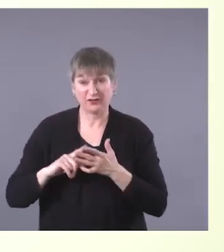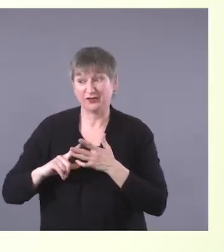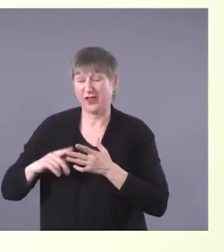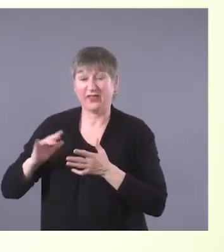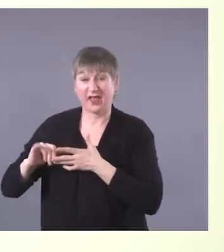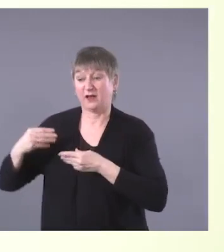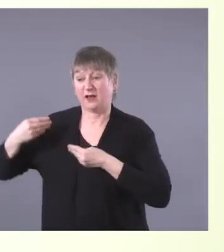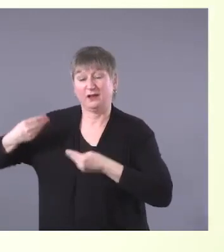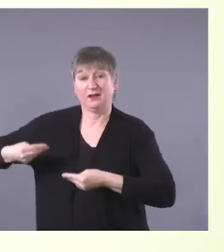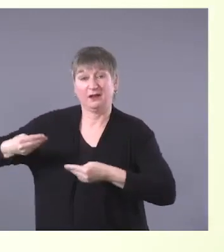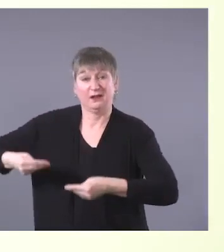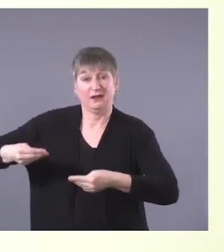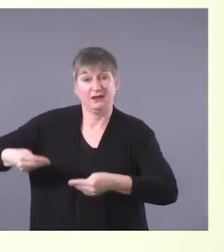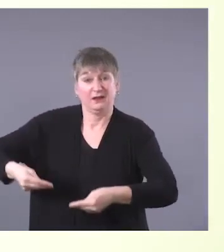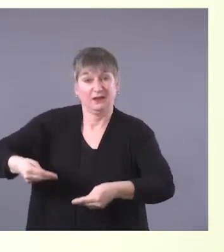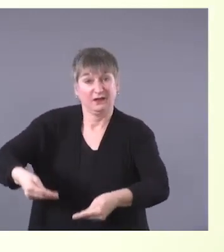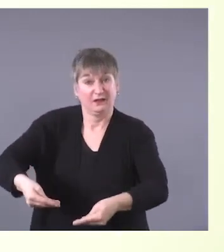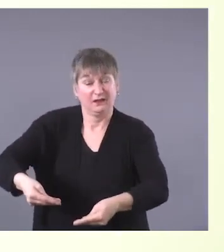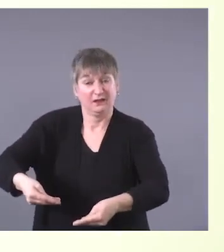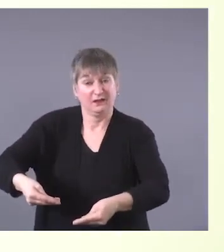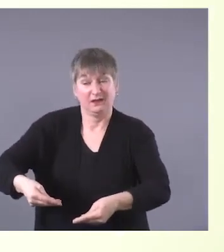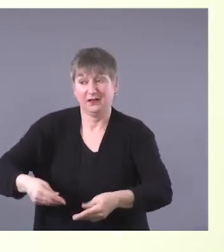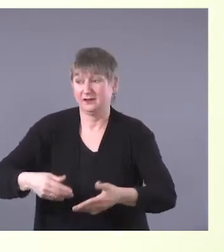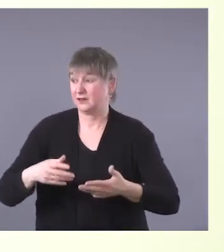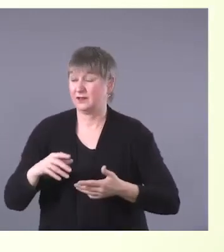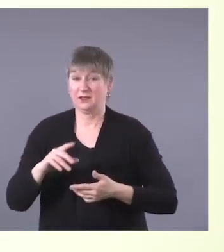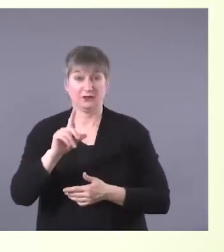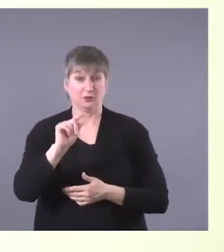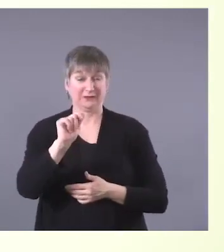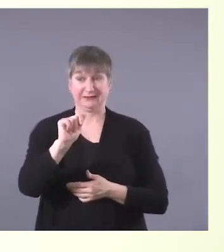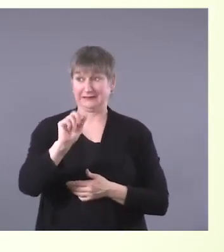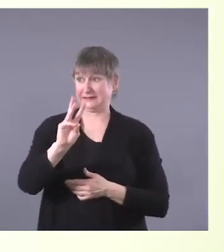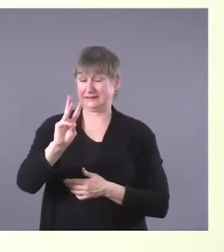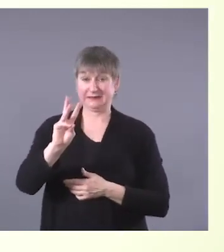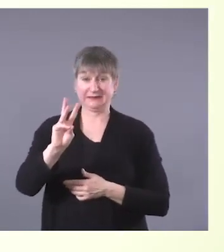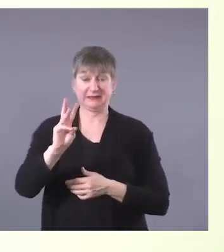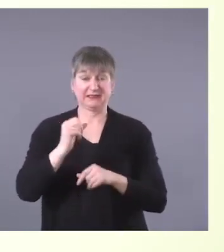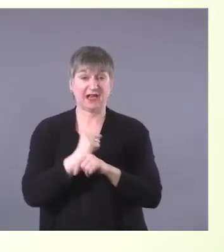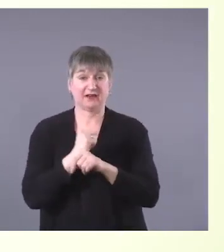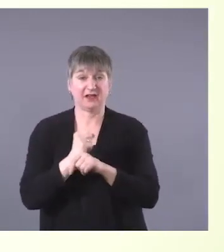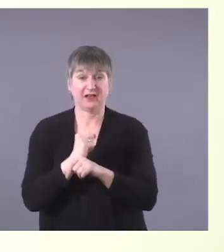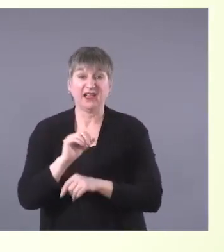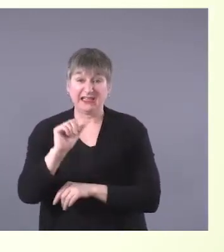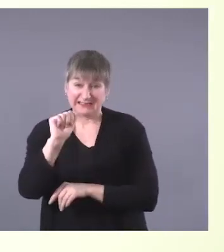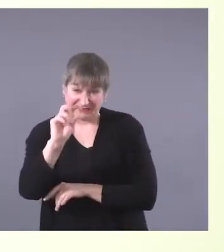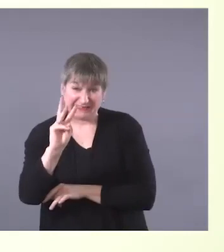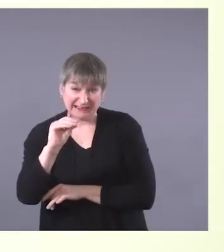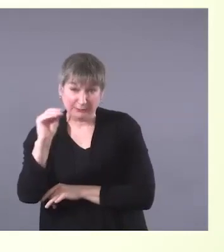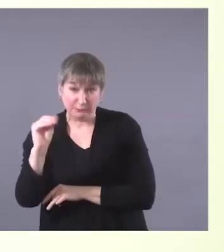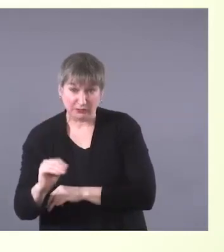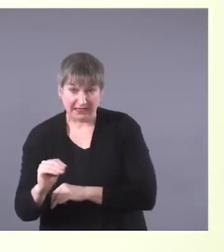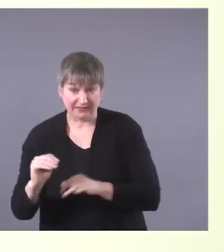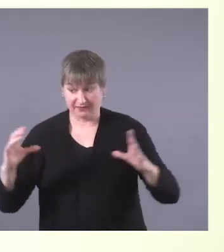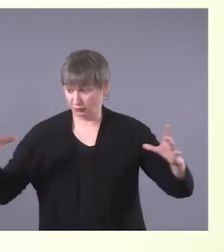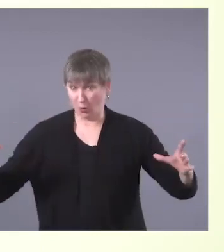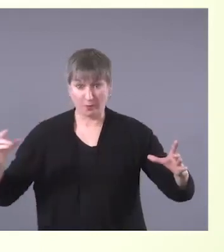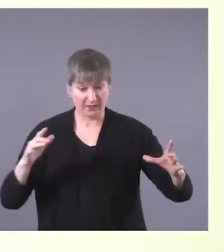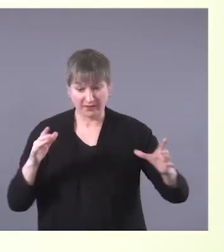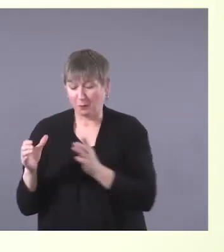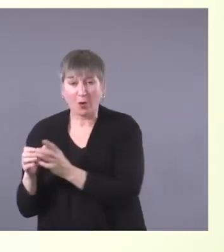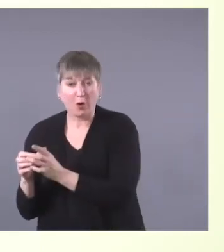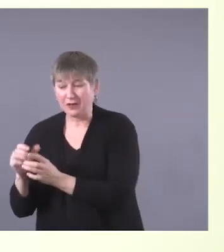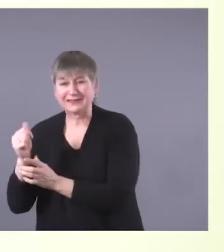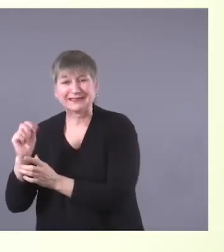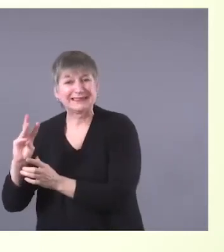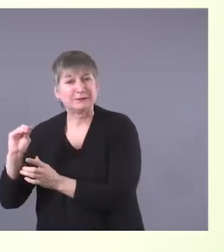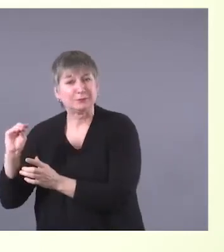And we have a 2016 statistic of just 16% of the Indigenous people being able to speak an